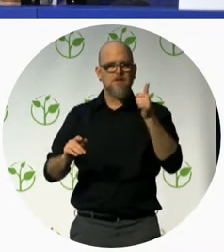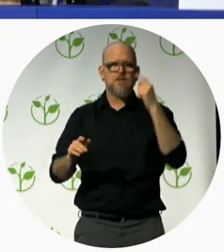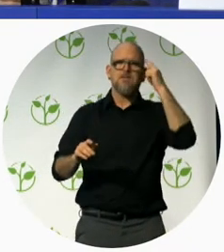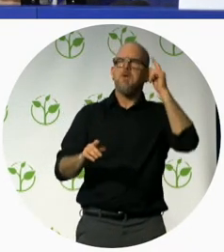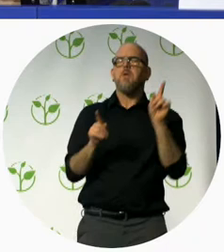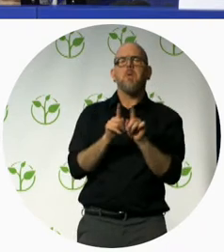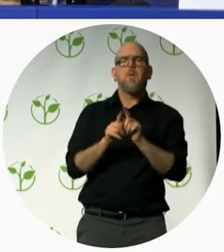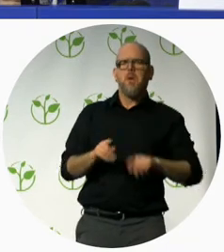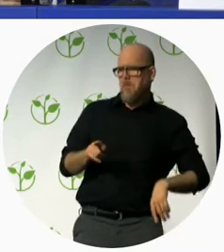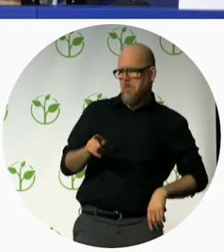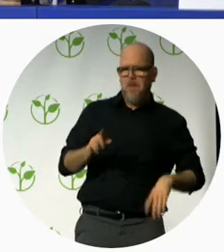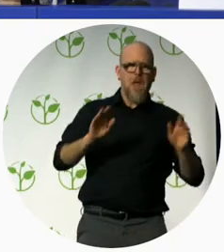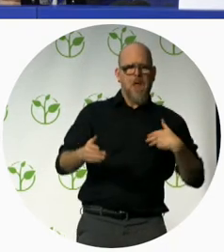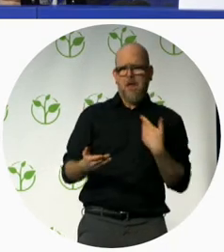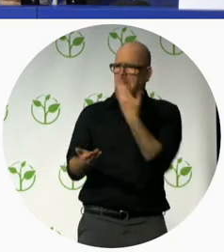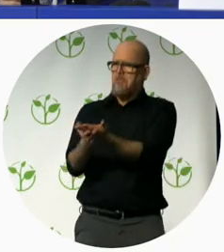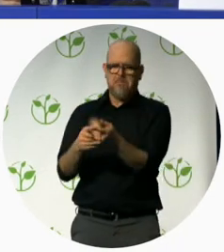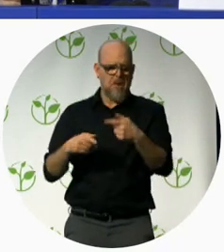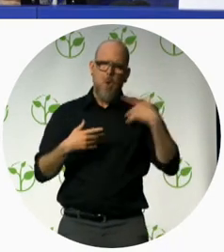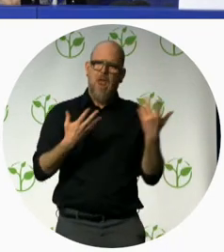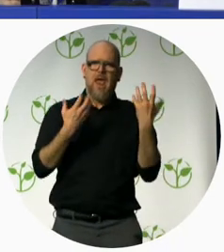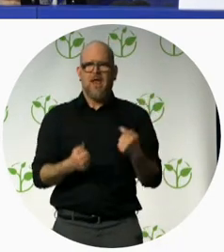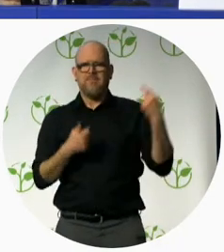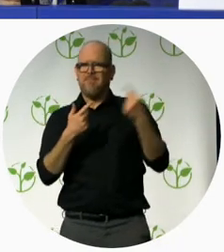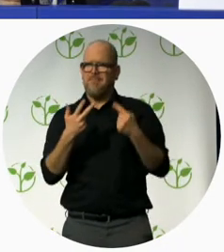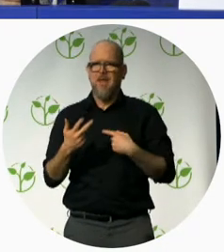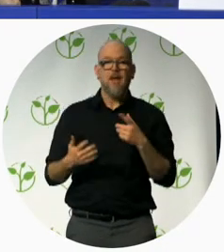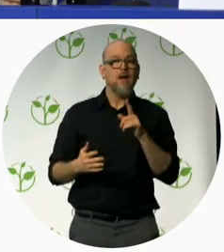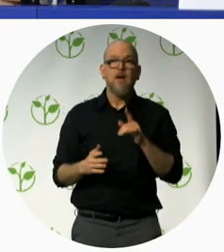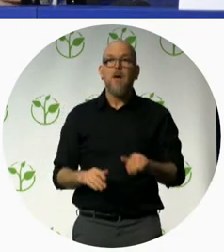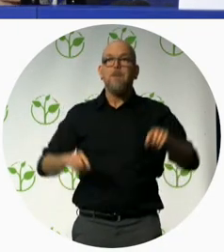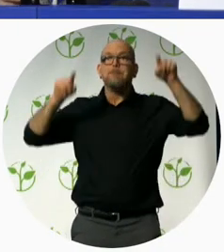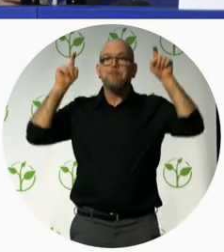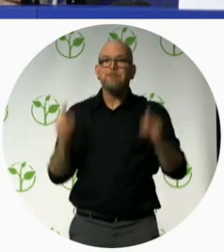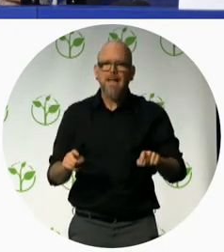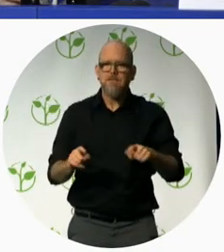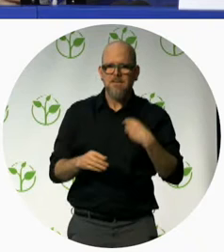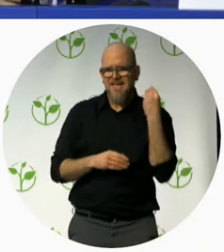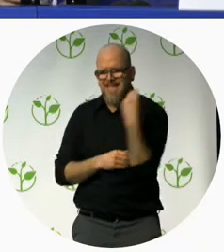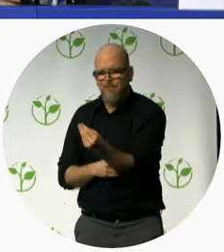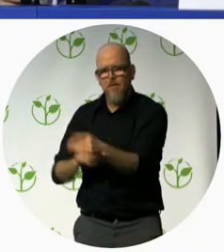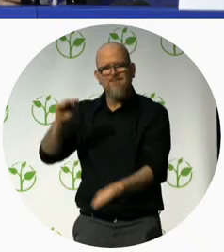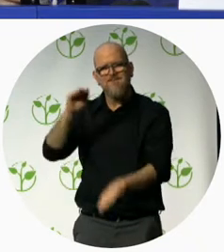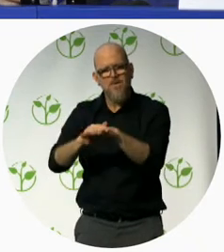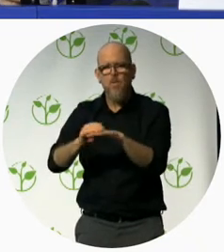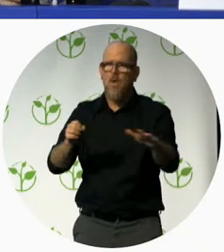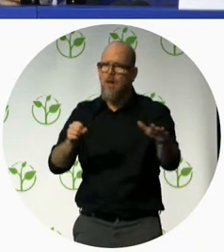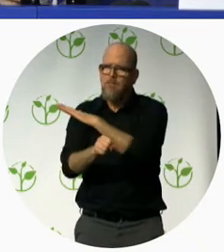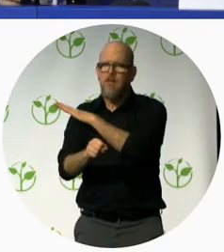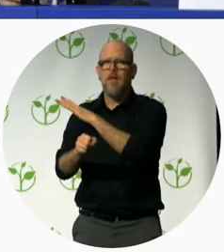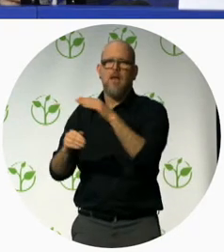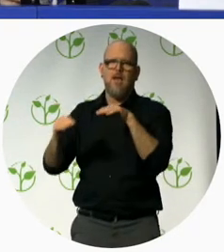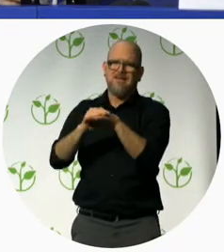handle accessibility we first had to learn that accessibility means much more than dealing with physical obstacles